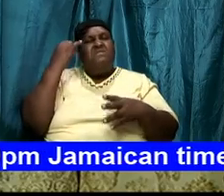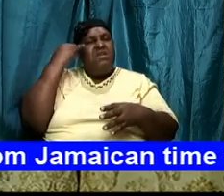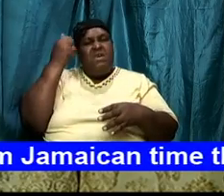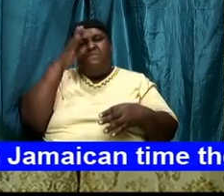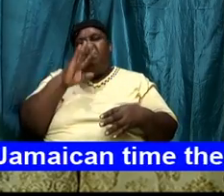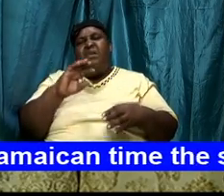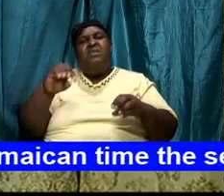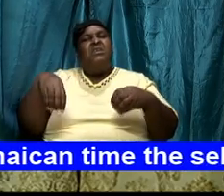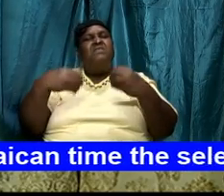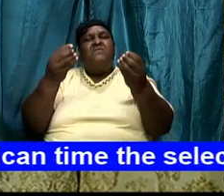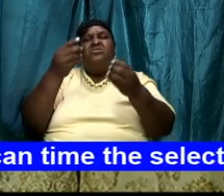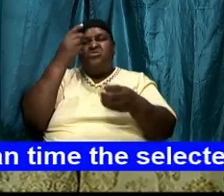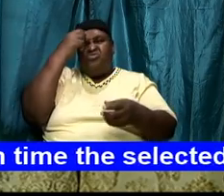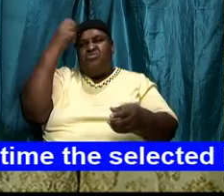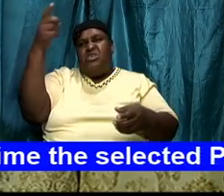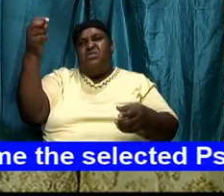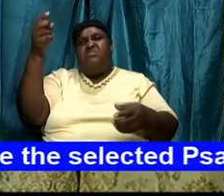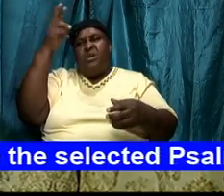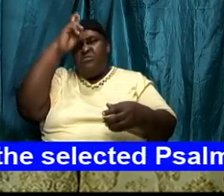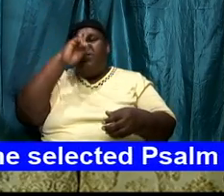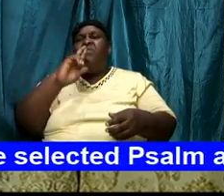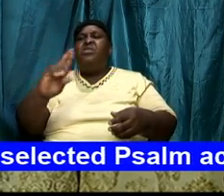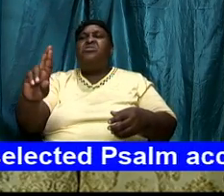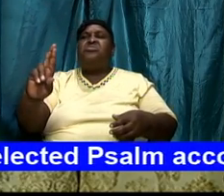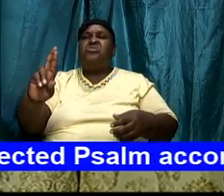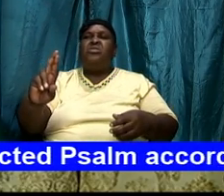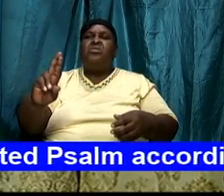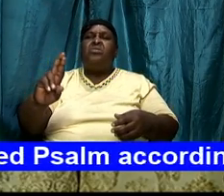God is not going to give you a dream to get up